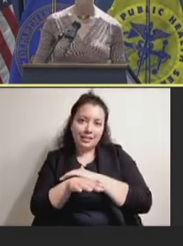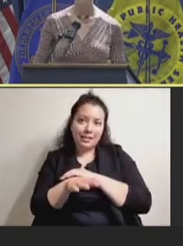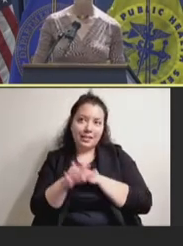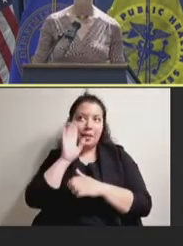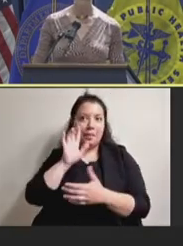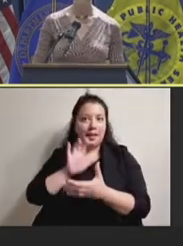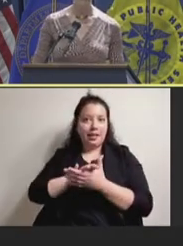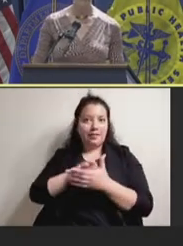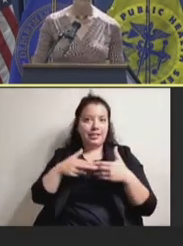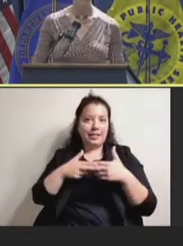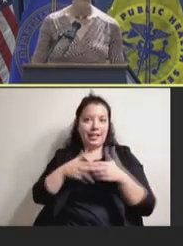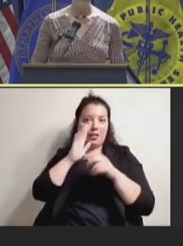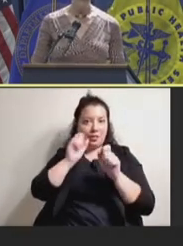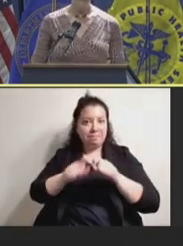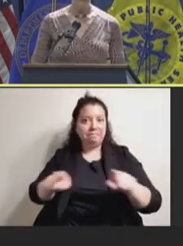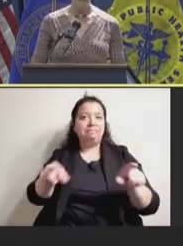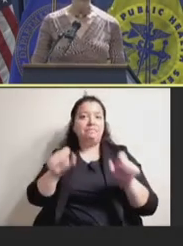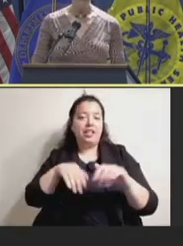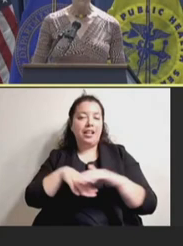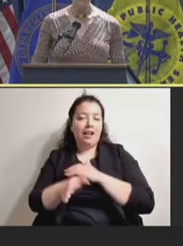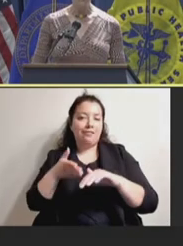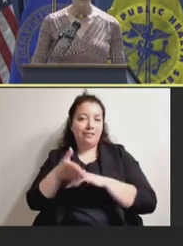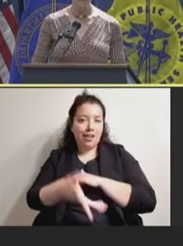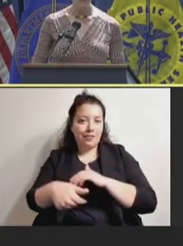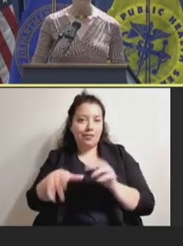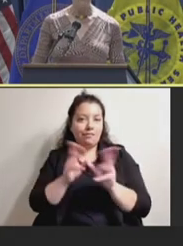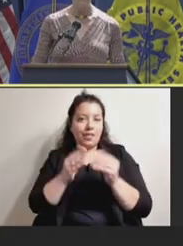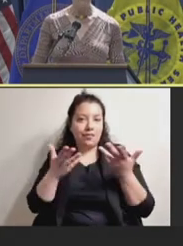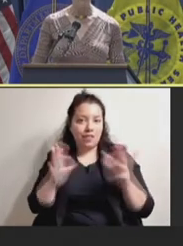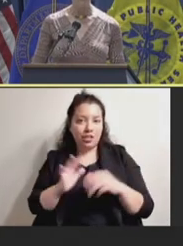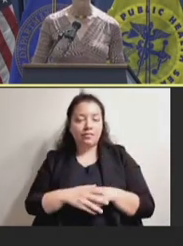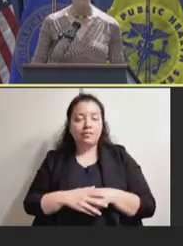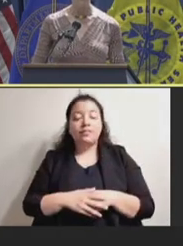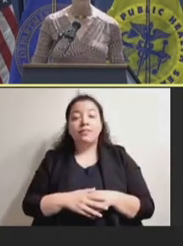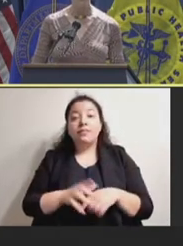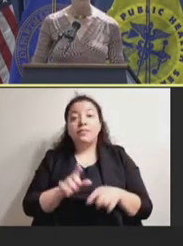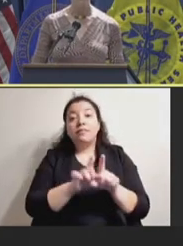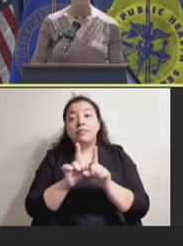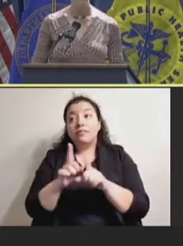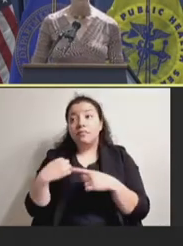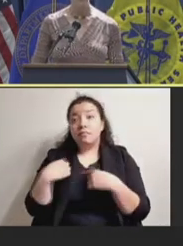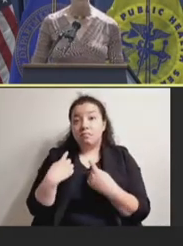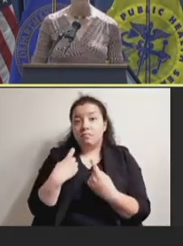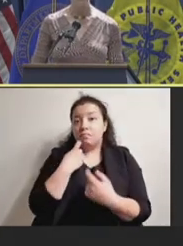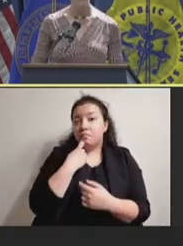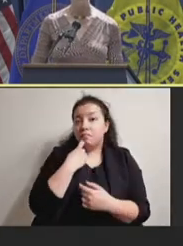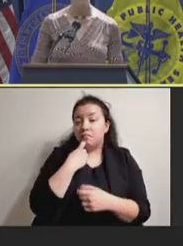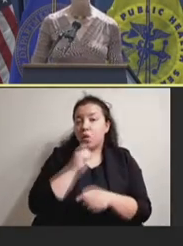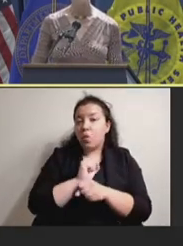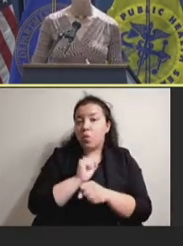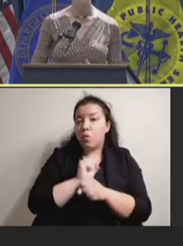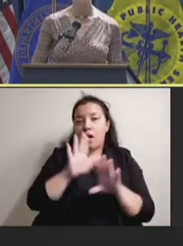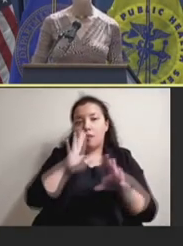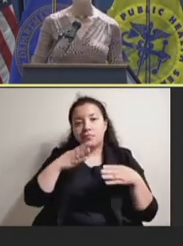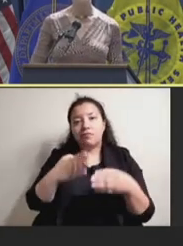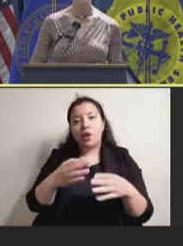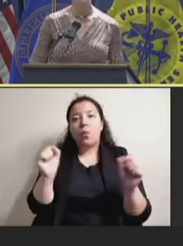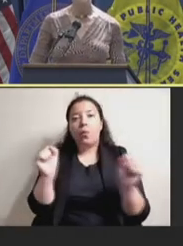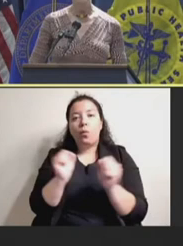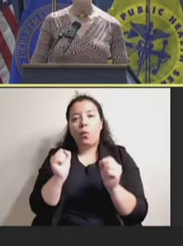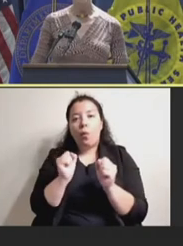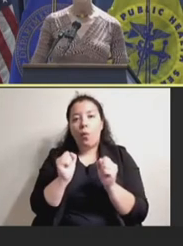after this meeting. We also have recently been focusing on cold-chain equipment maintenance.